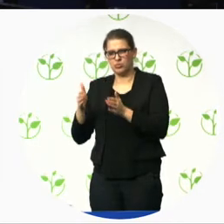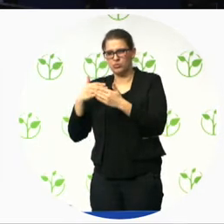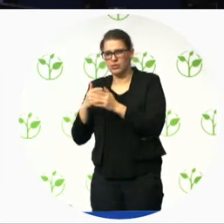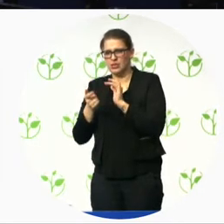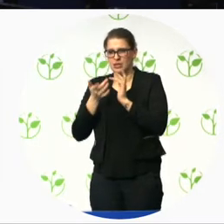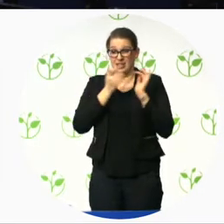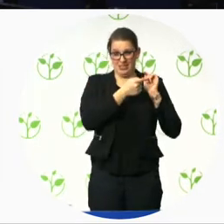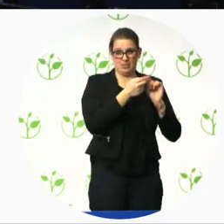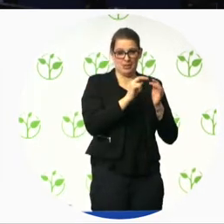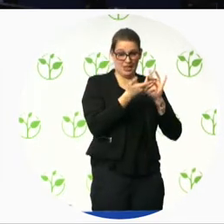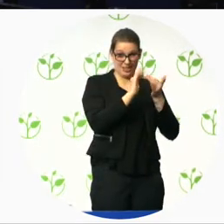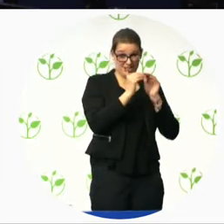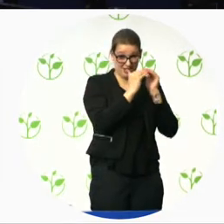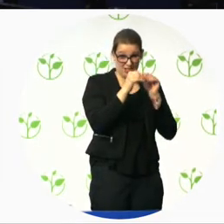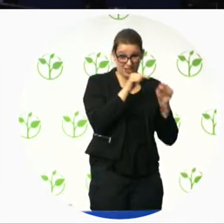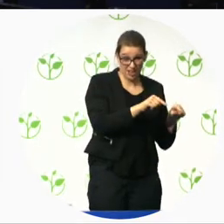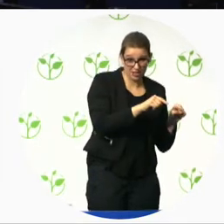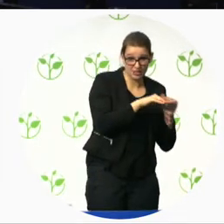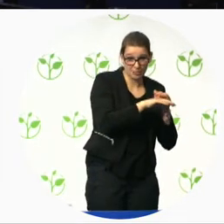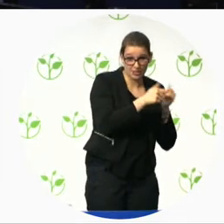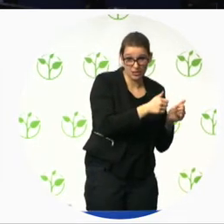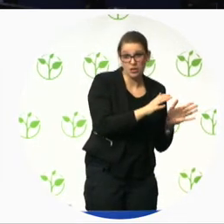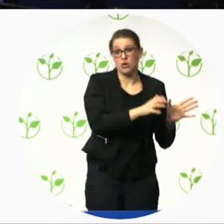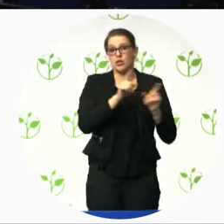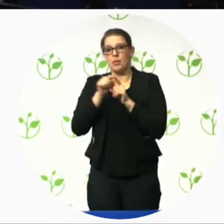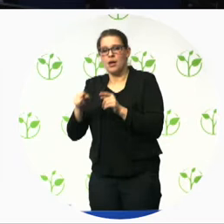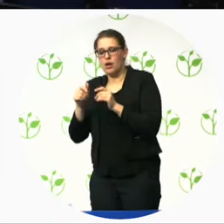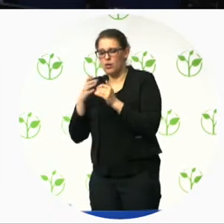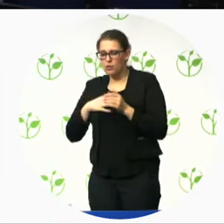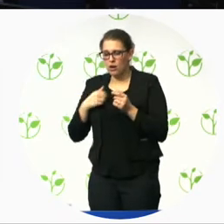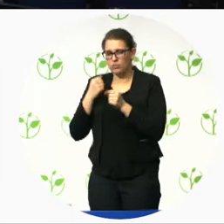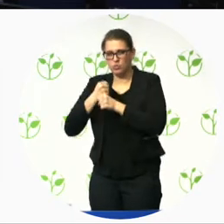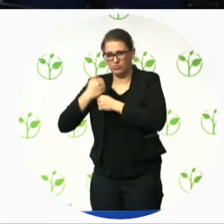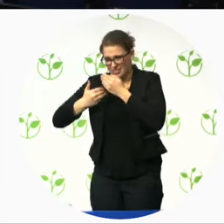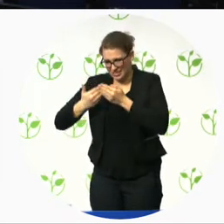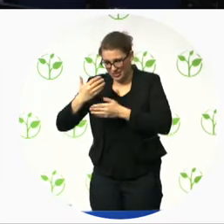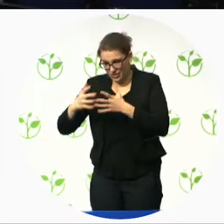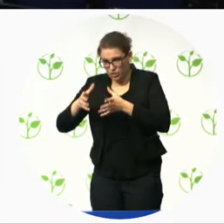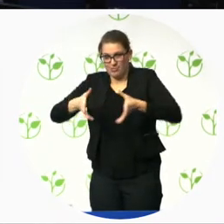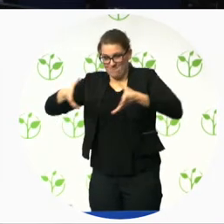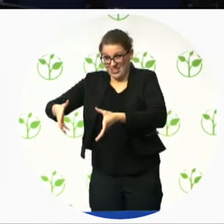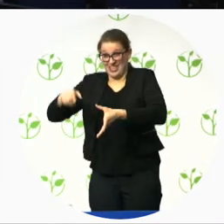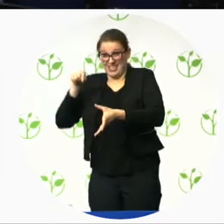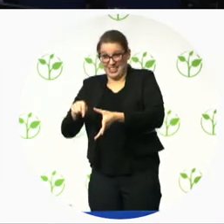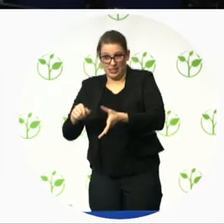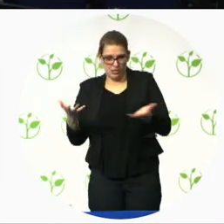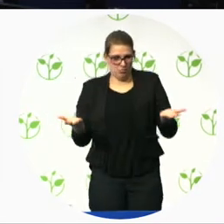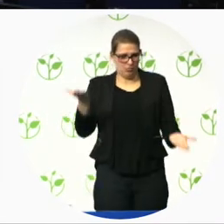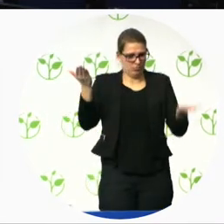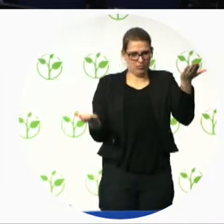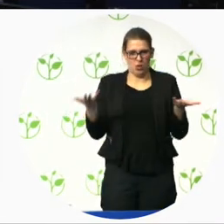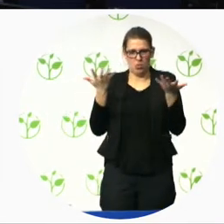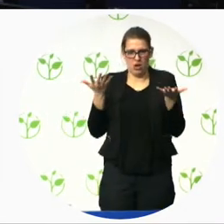it started with so what are some are you getting the question but